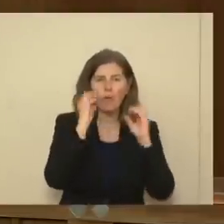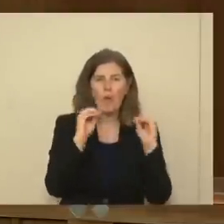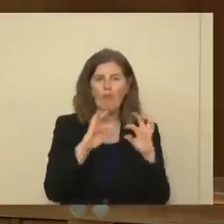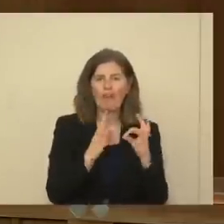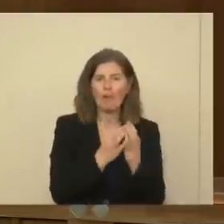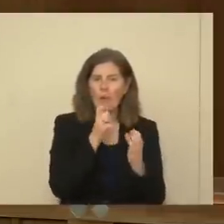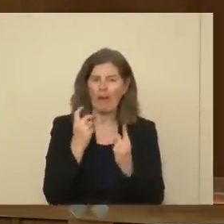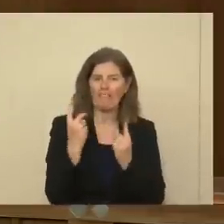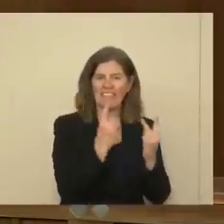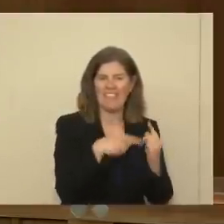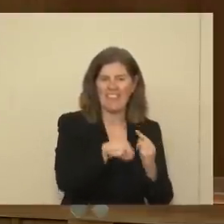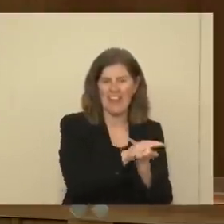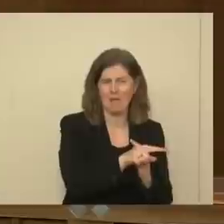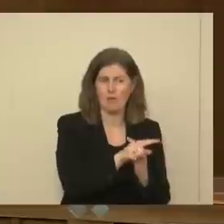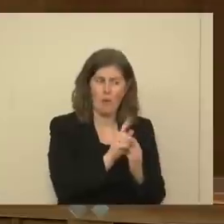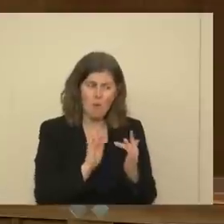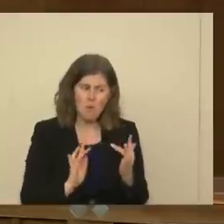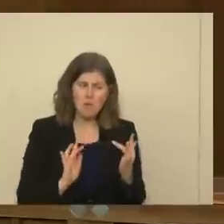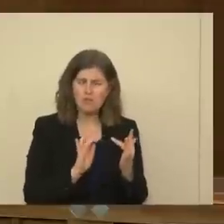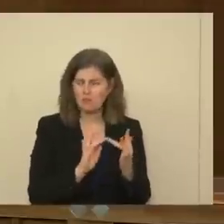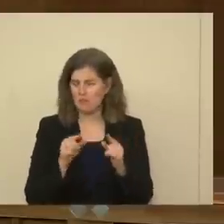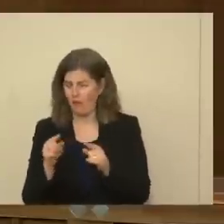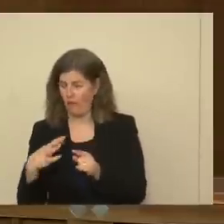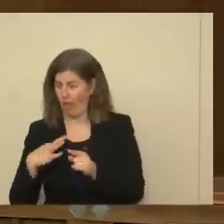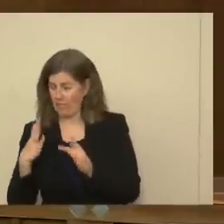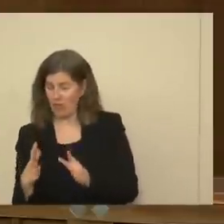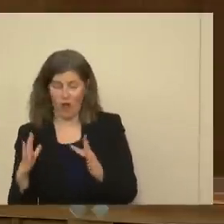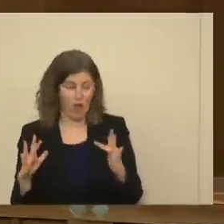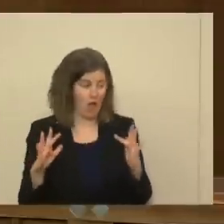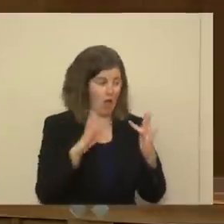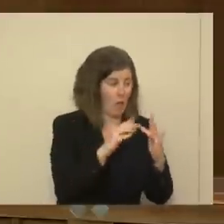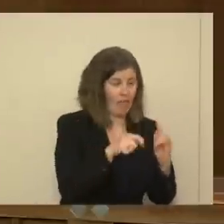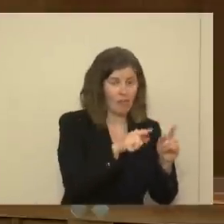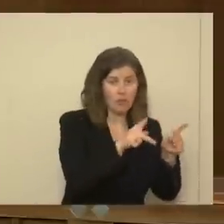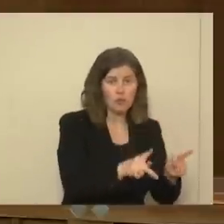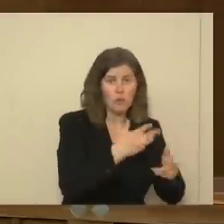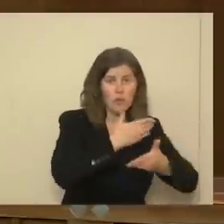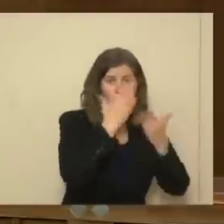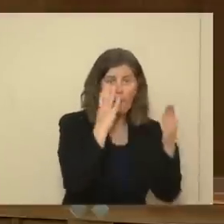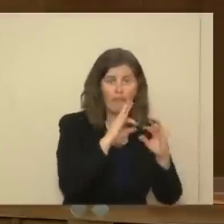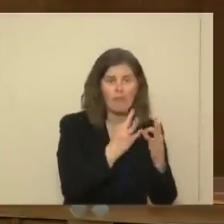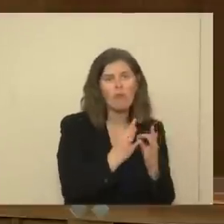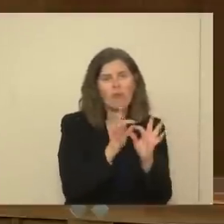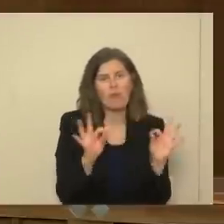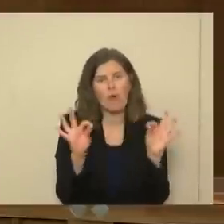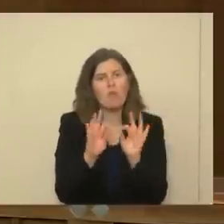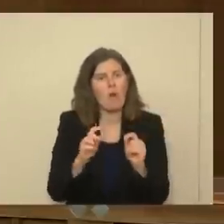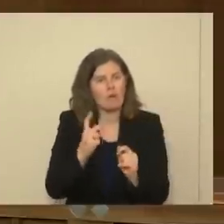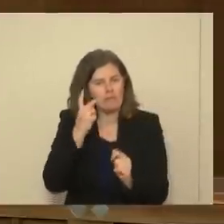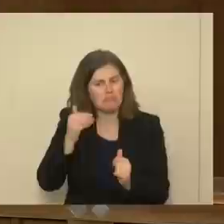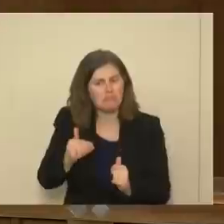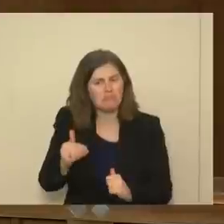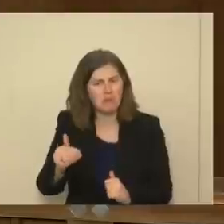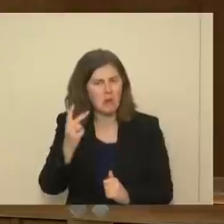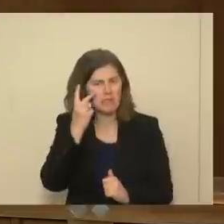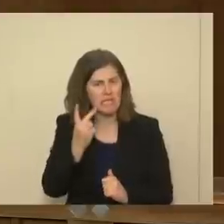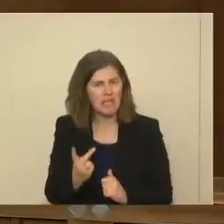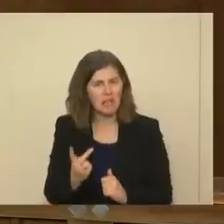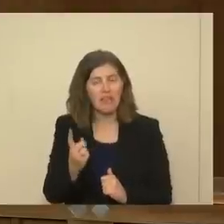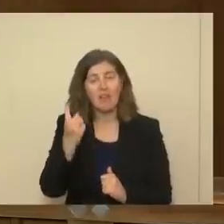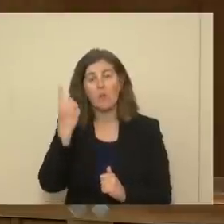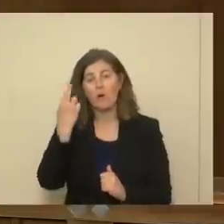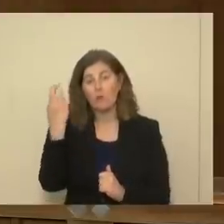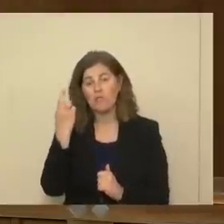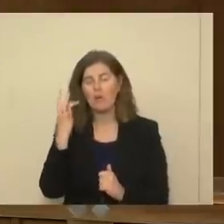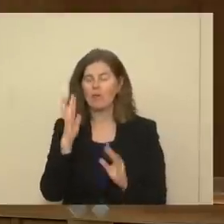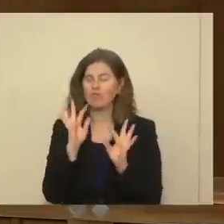can visit. And so reaching out and connecting in these alternative ways are so important. But we are seeing this, and that's one of the